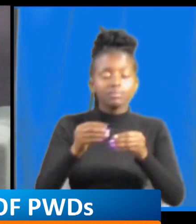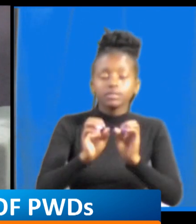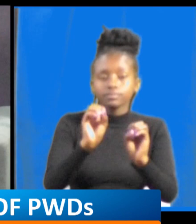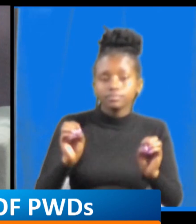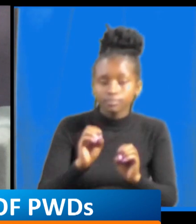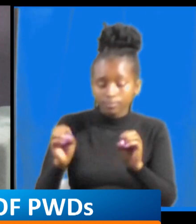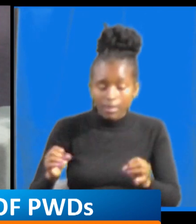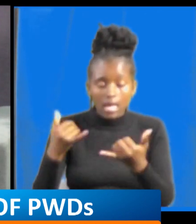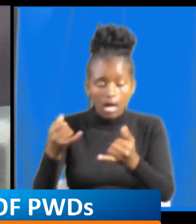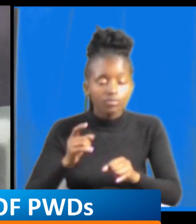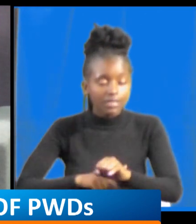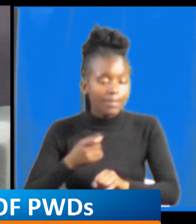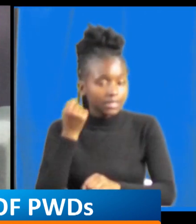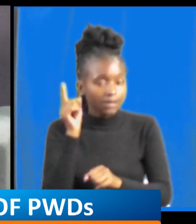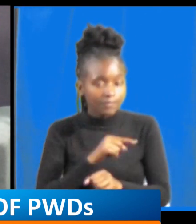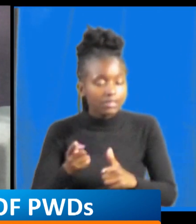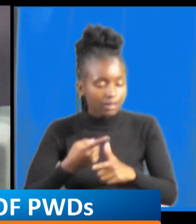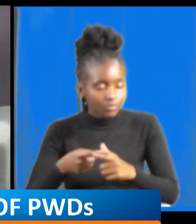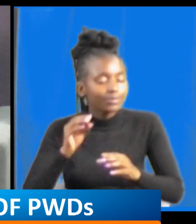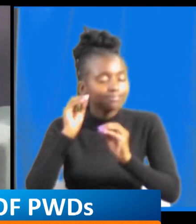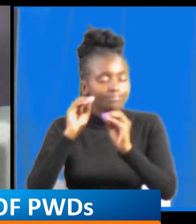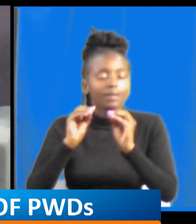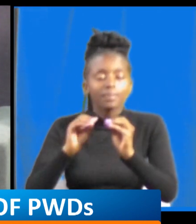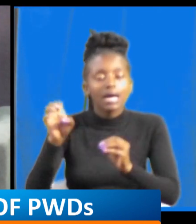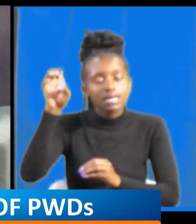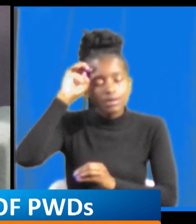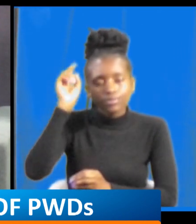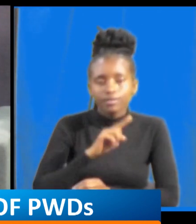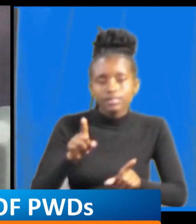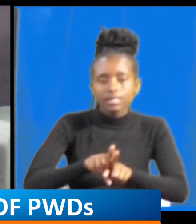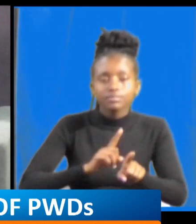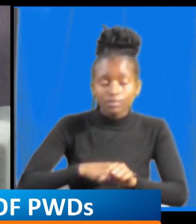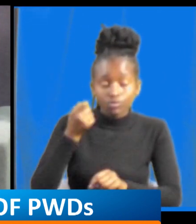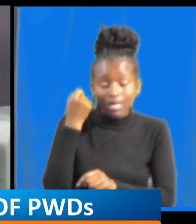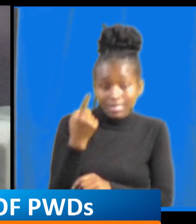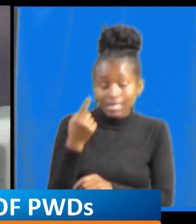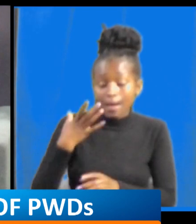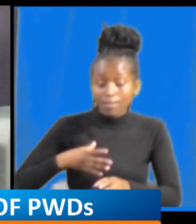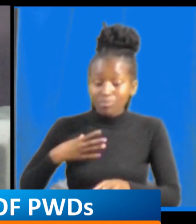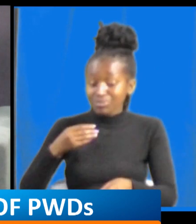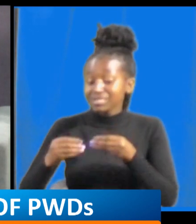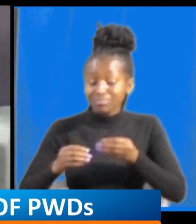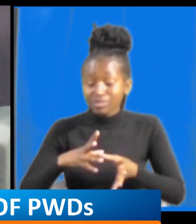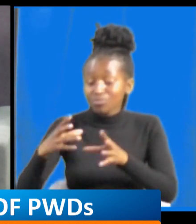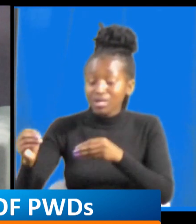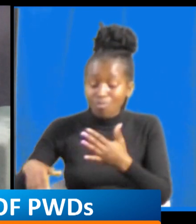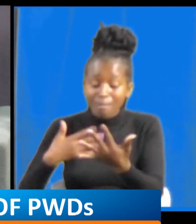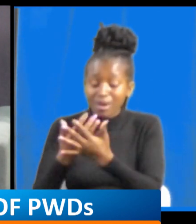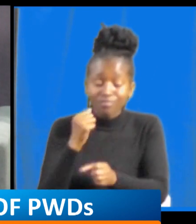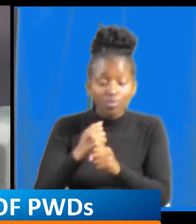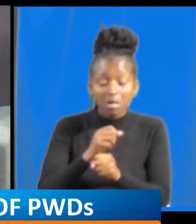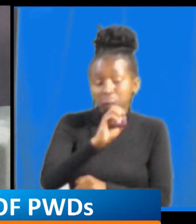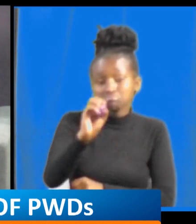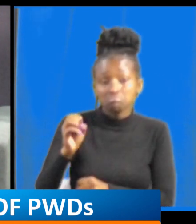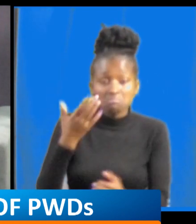also we found out that people with disabilities do not apply for jobs maybe because they don't have the